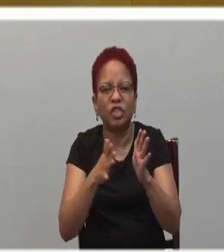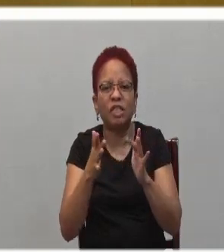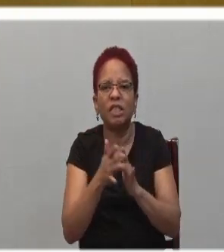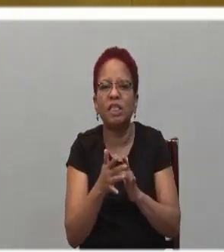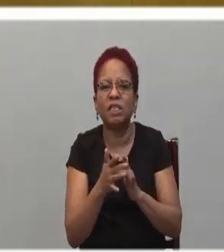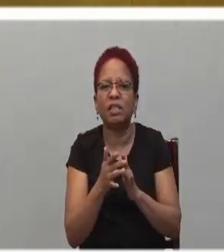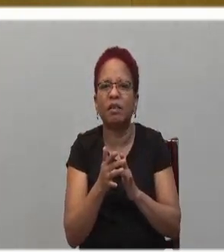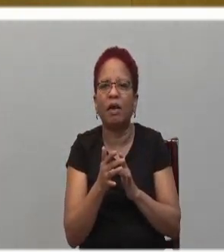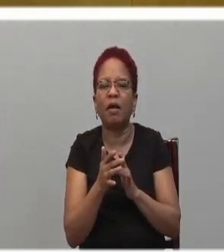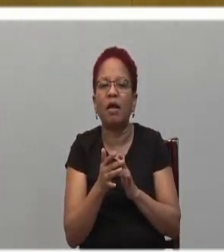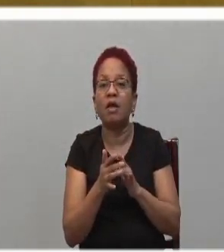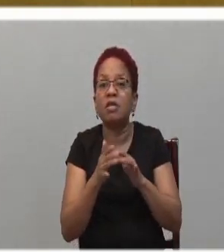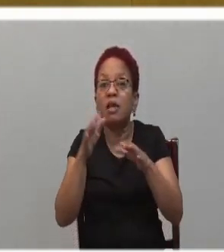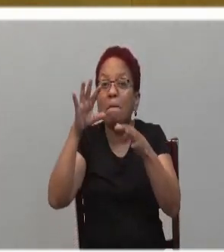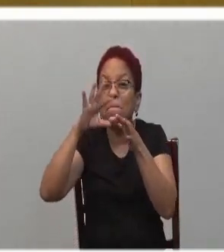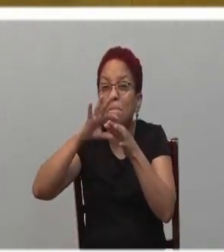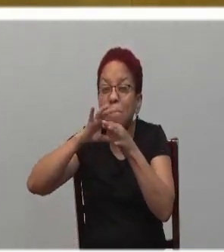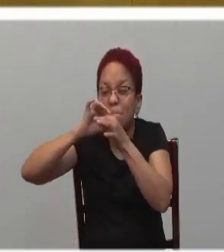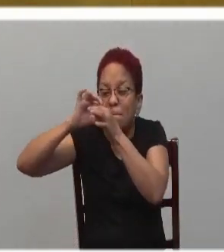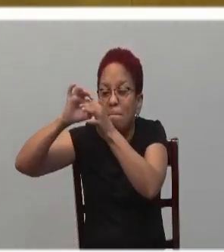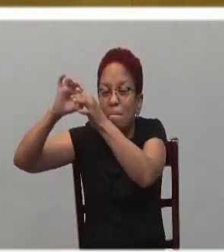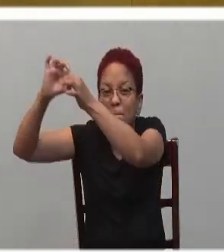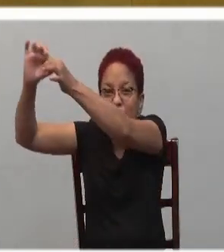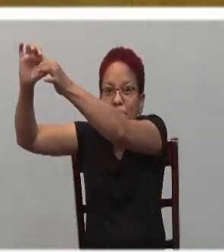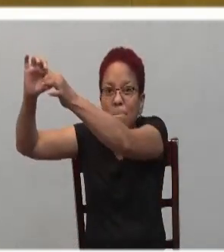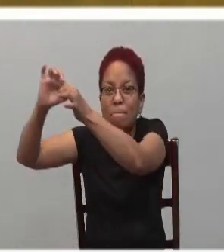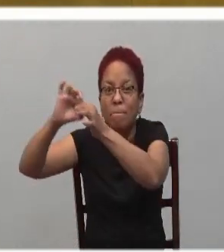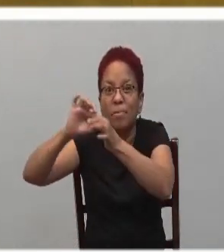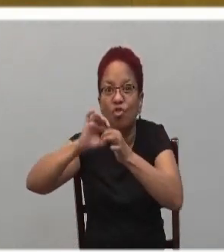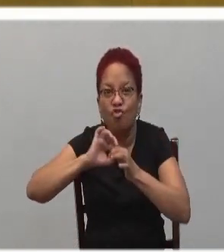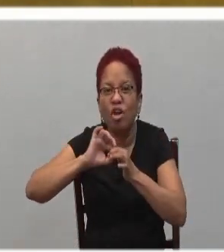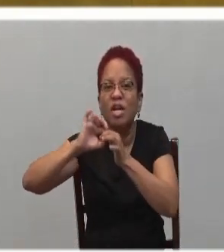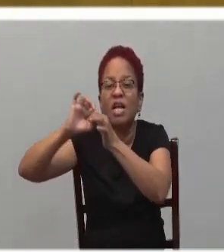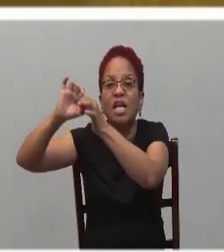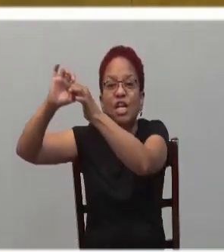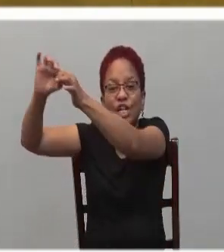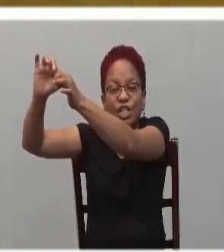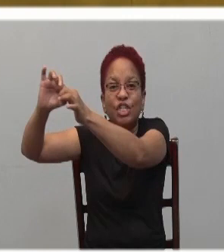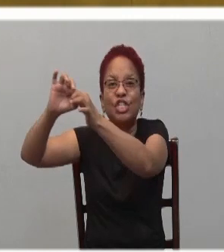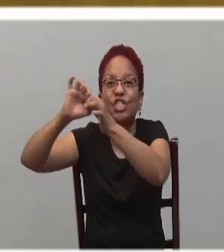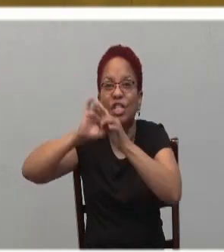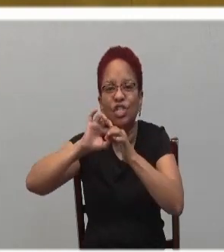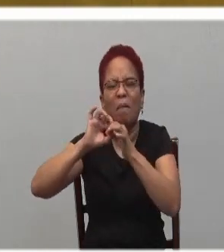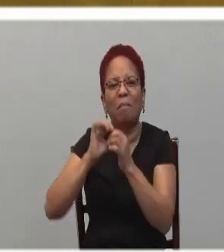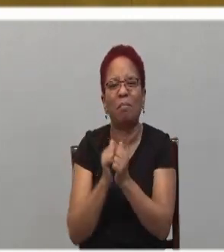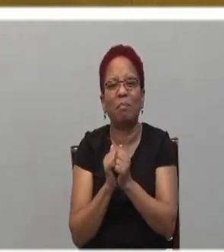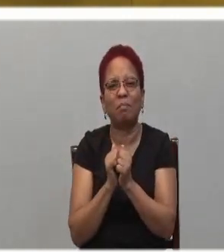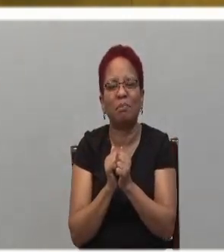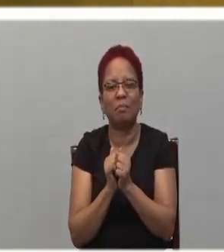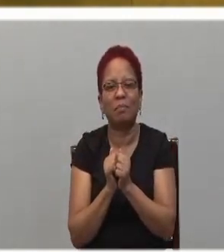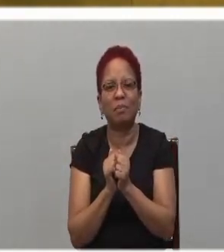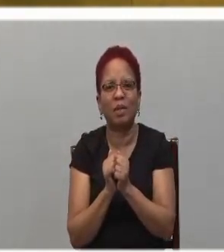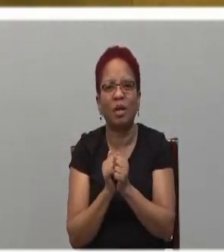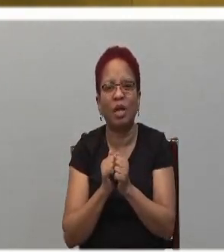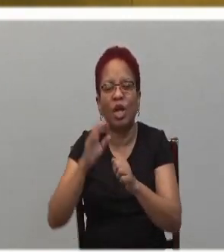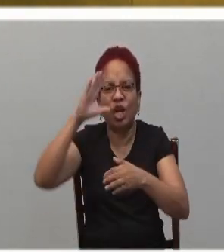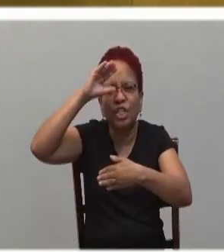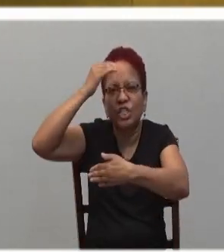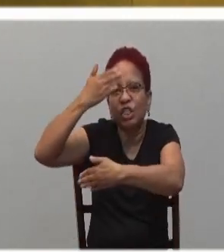to be in relationship with. and in this relationship, the son